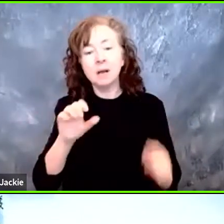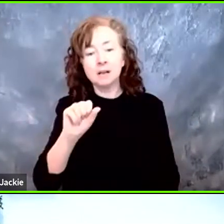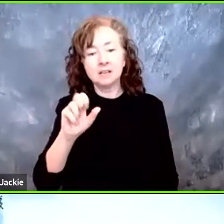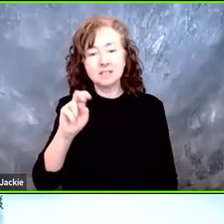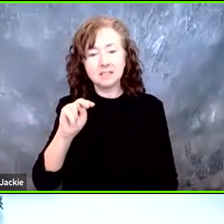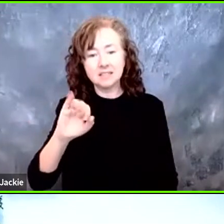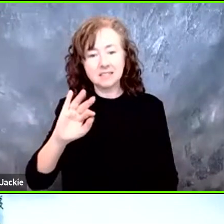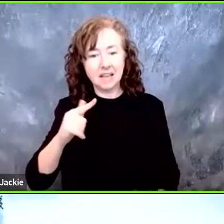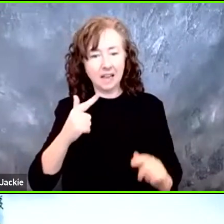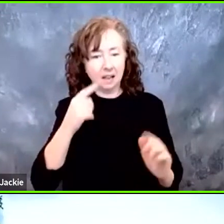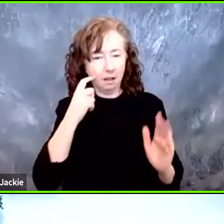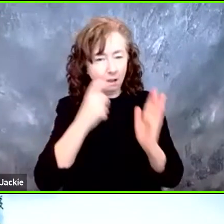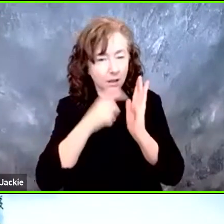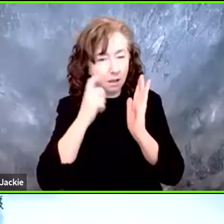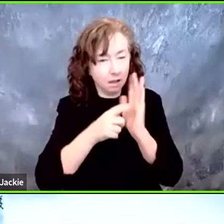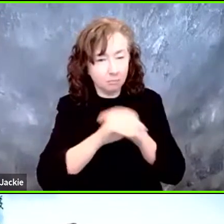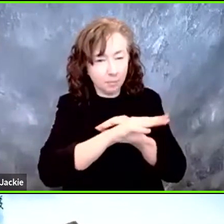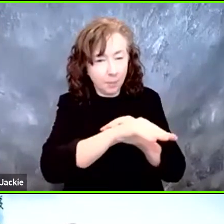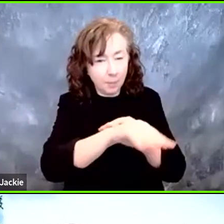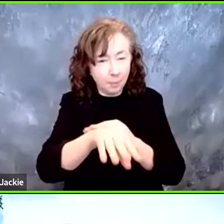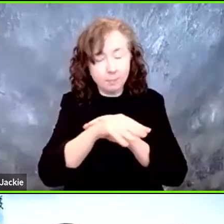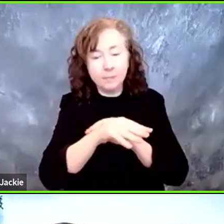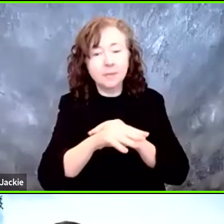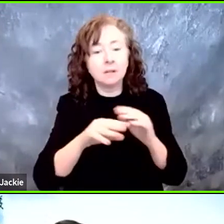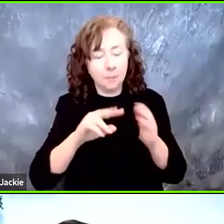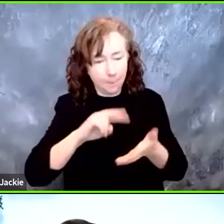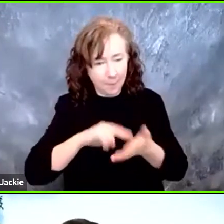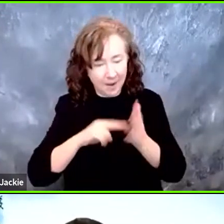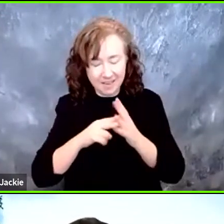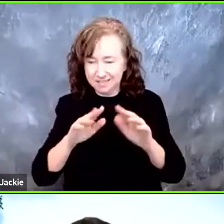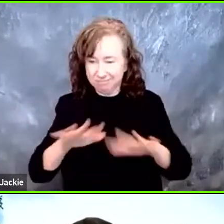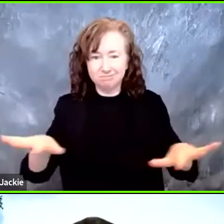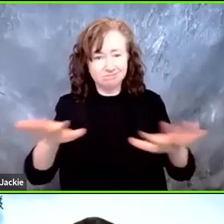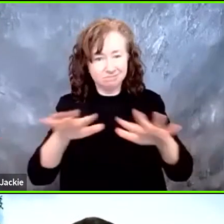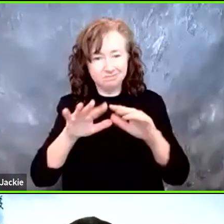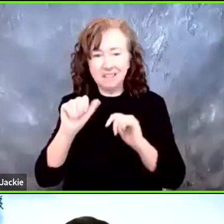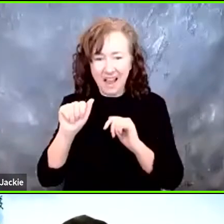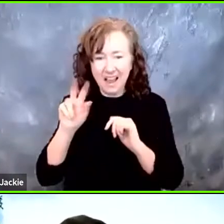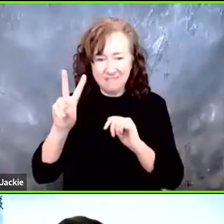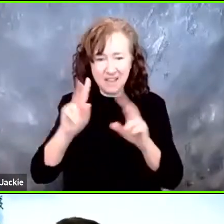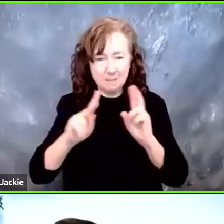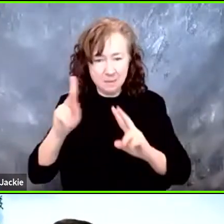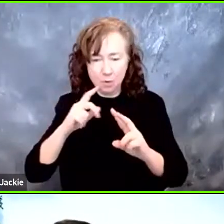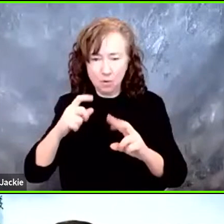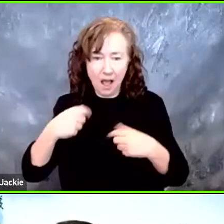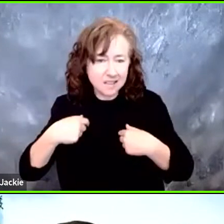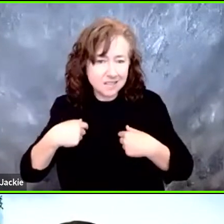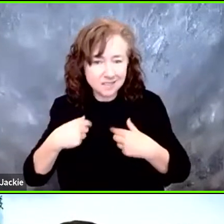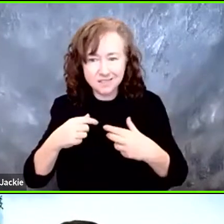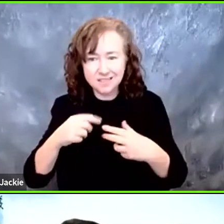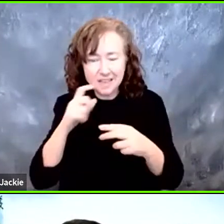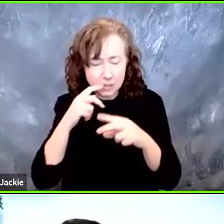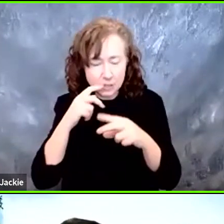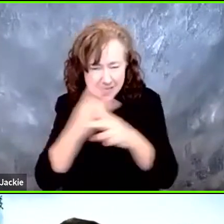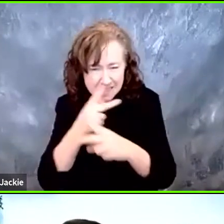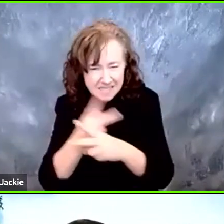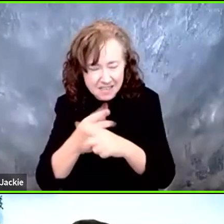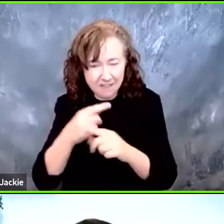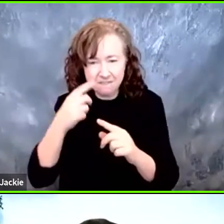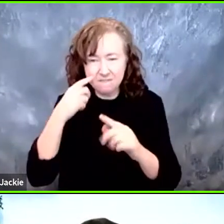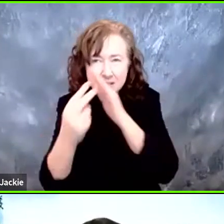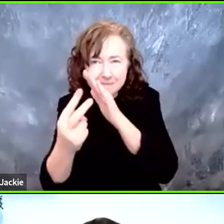So, it's just a matter of these AV developers and folks who are working with them like us. You know, those are challenges we're working on